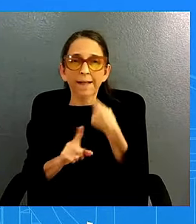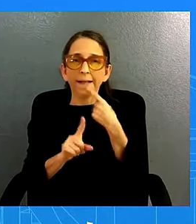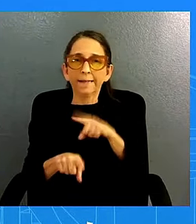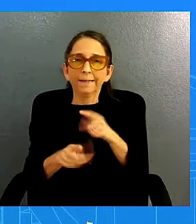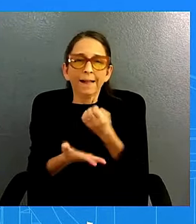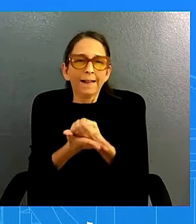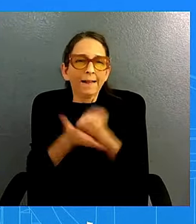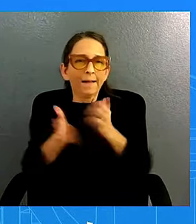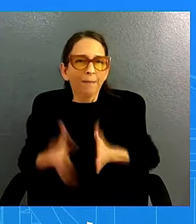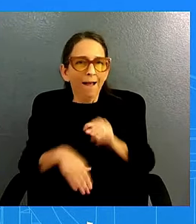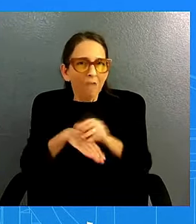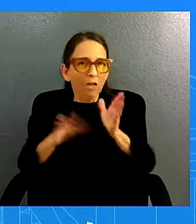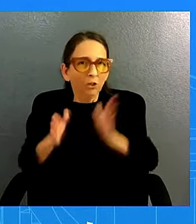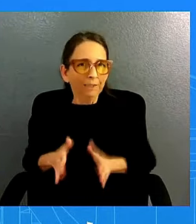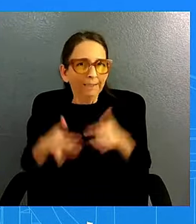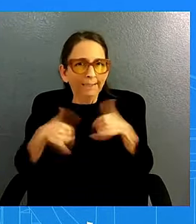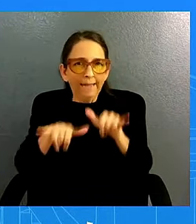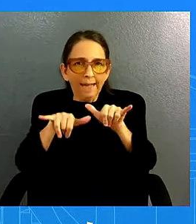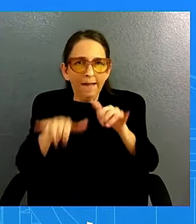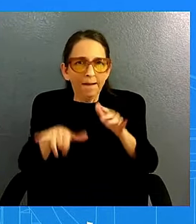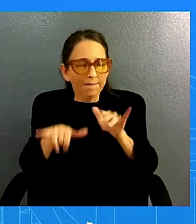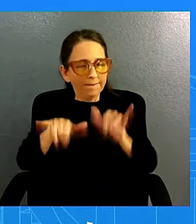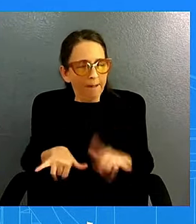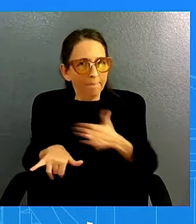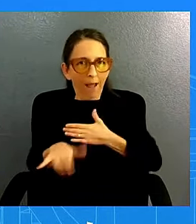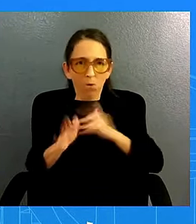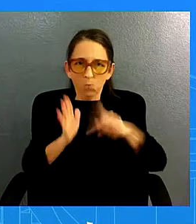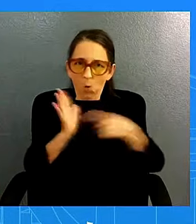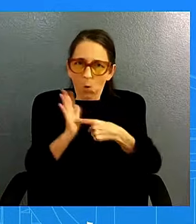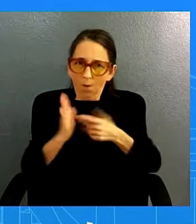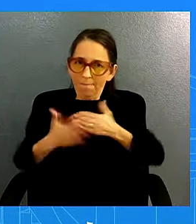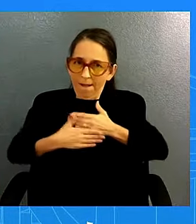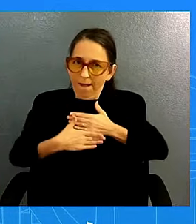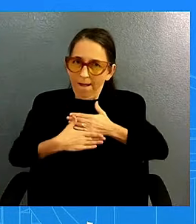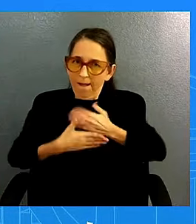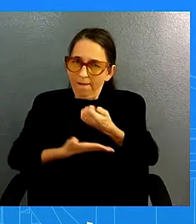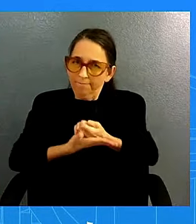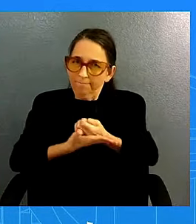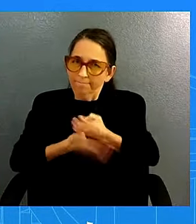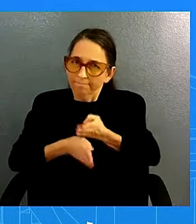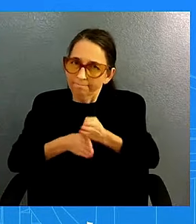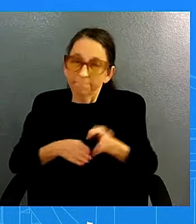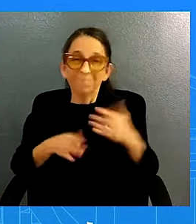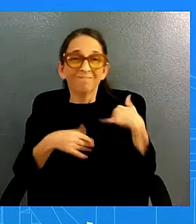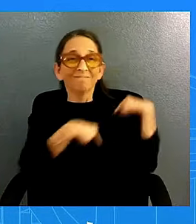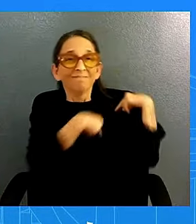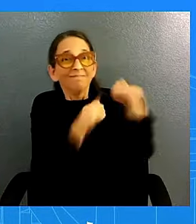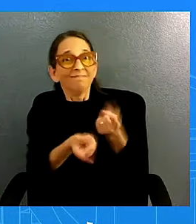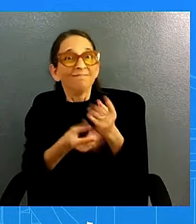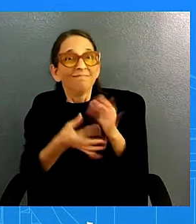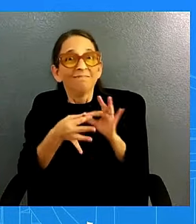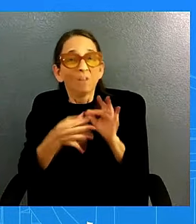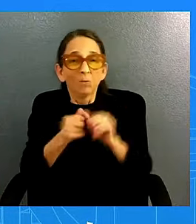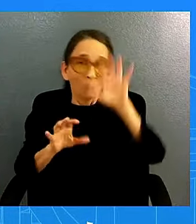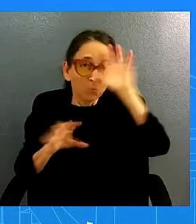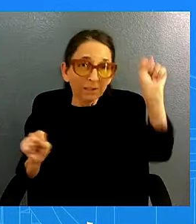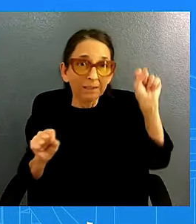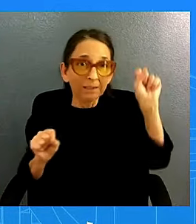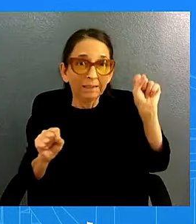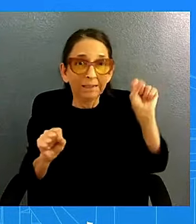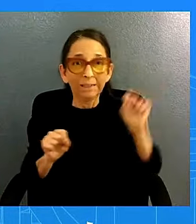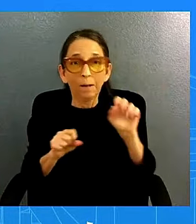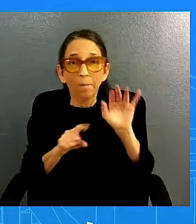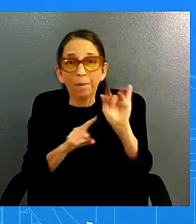know i have over the course of my long relationship with president biden tried to give him a little political advice and you know frankly